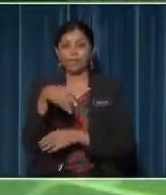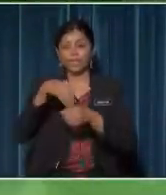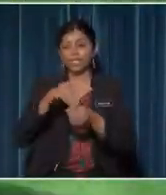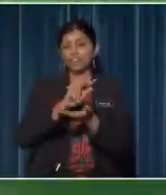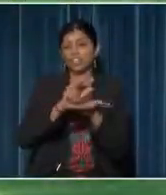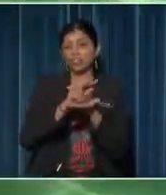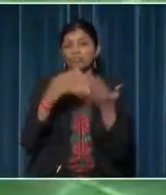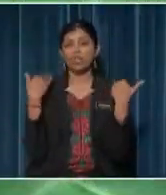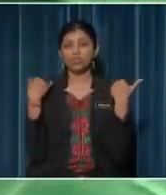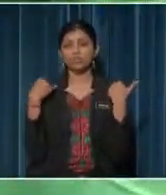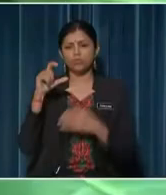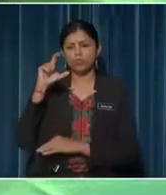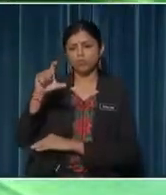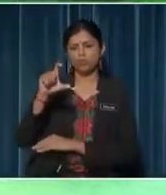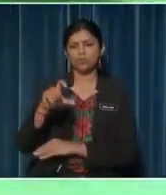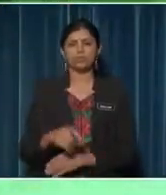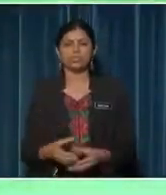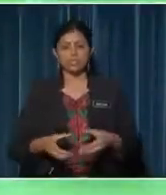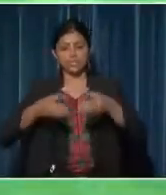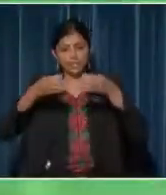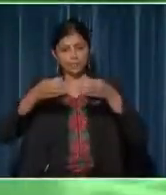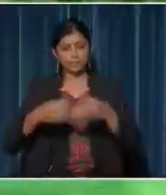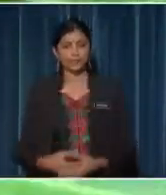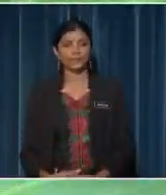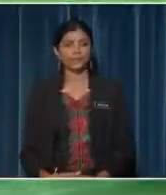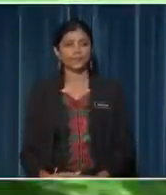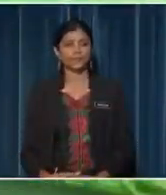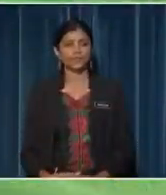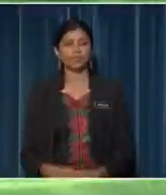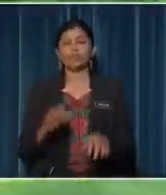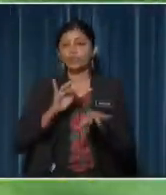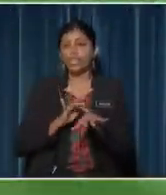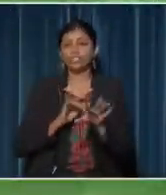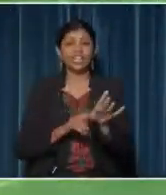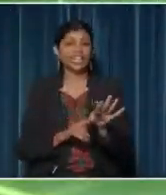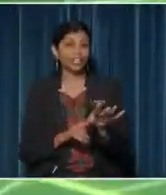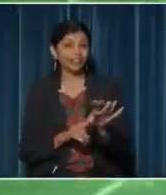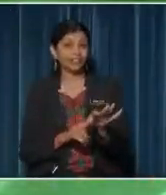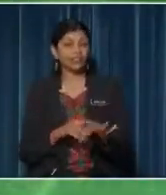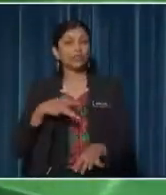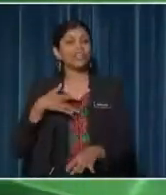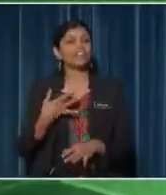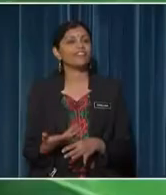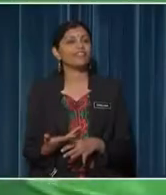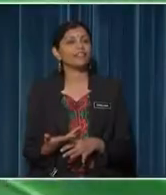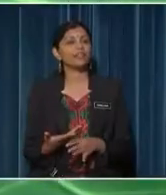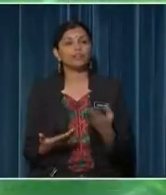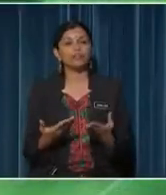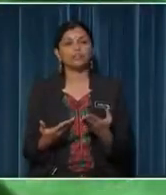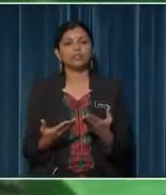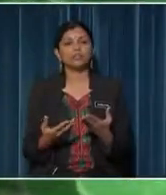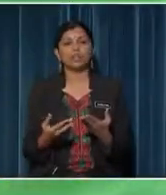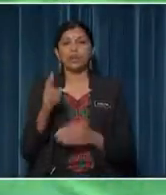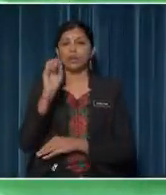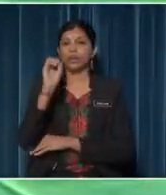hard and woody stem When we touch the plant's leaf We can feel whether the leaf is